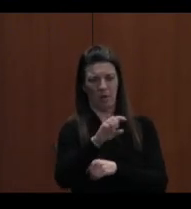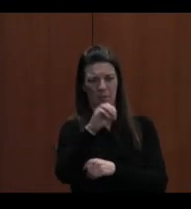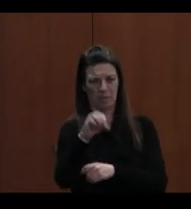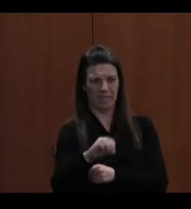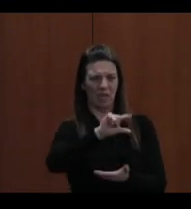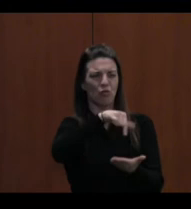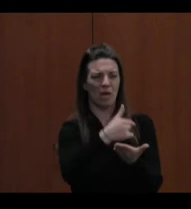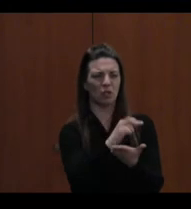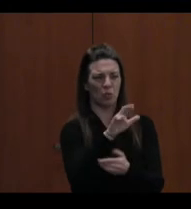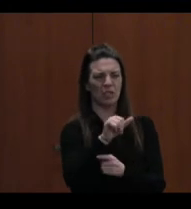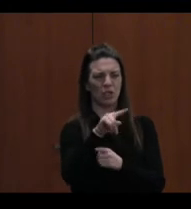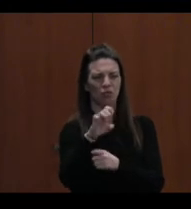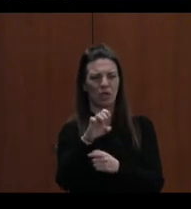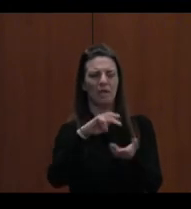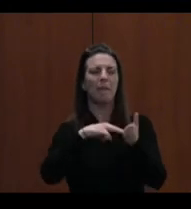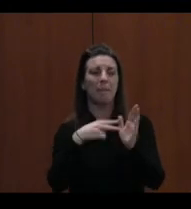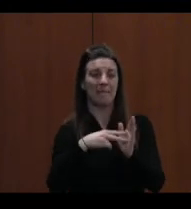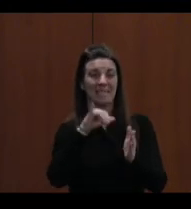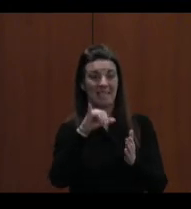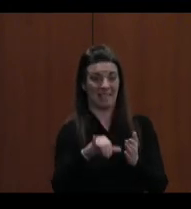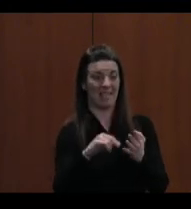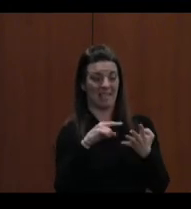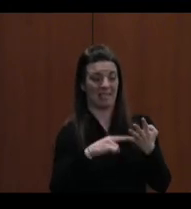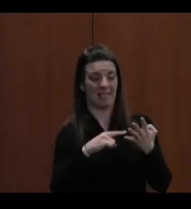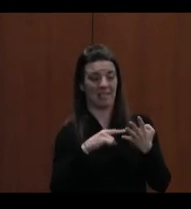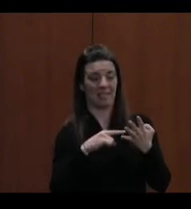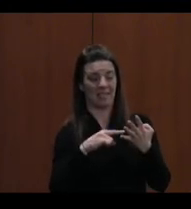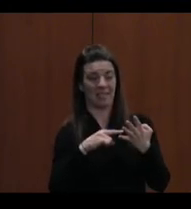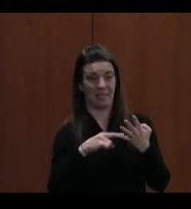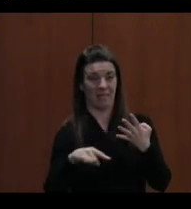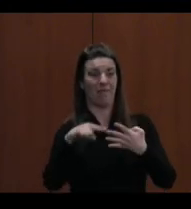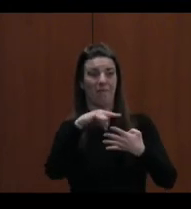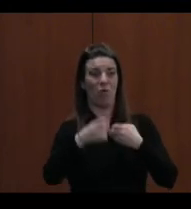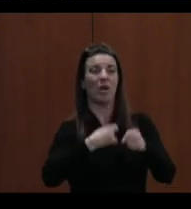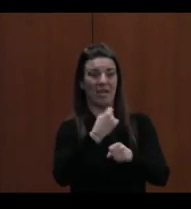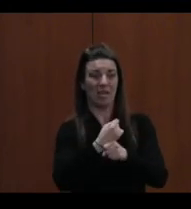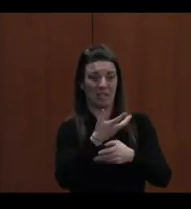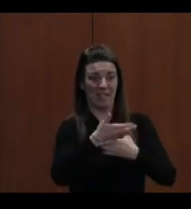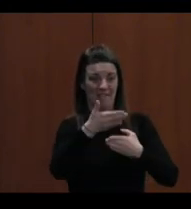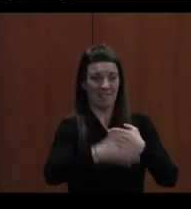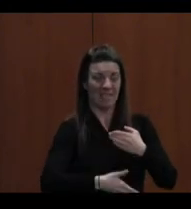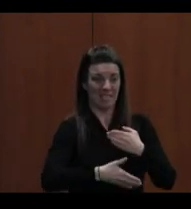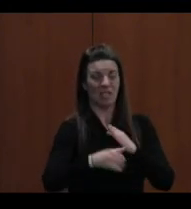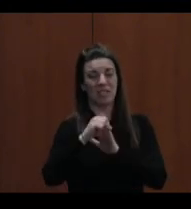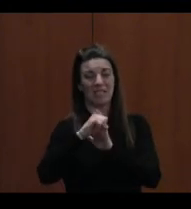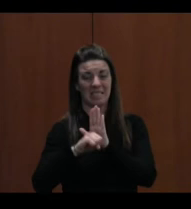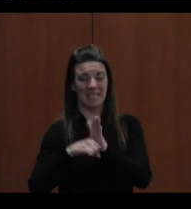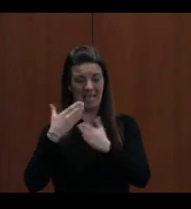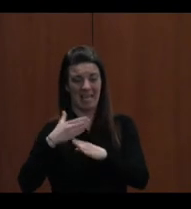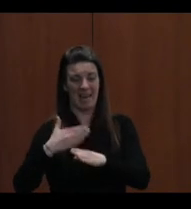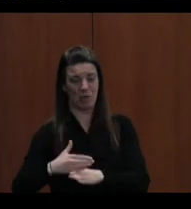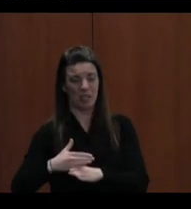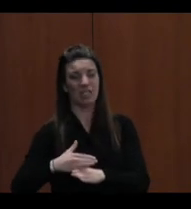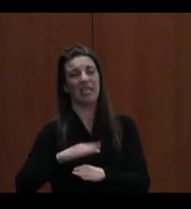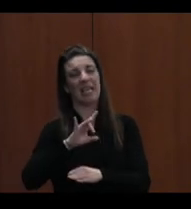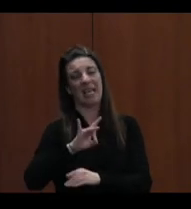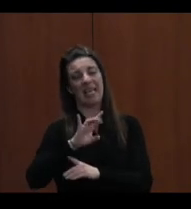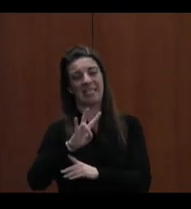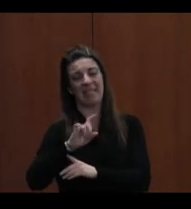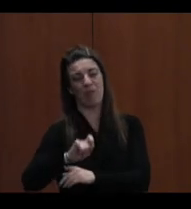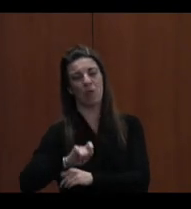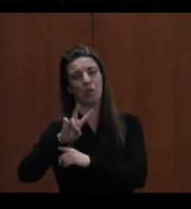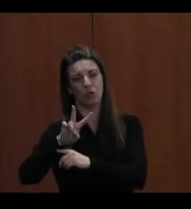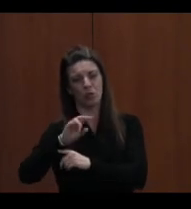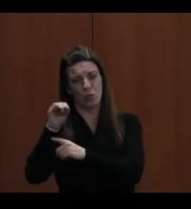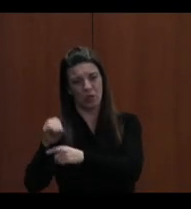that is the number of high school seniors that graduated in four years. The state average was 87.2%.